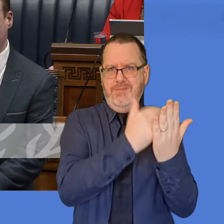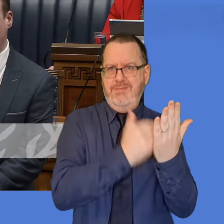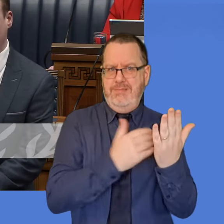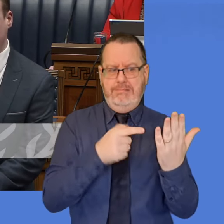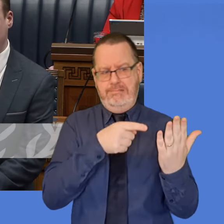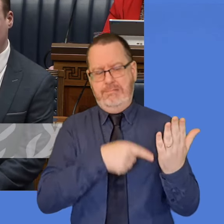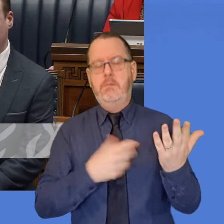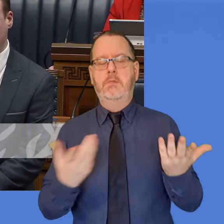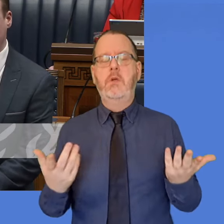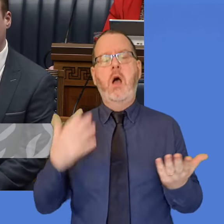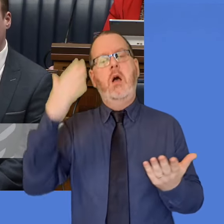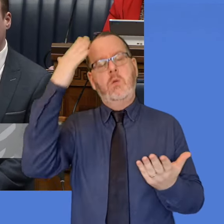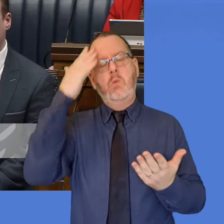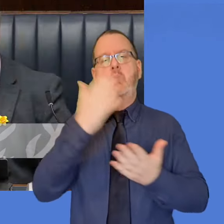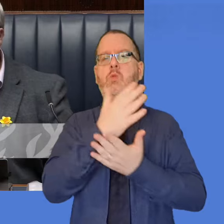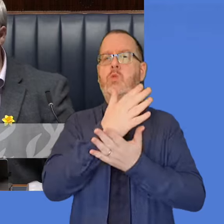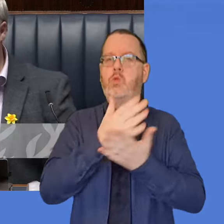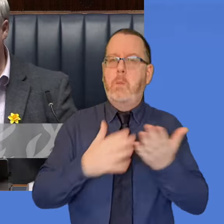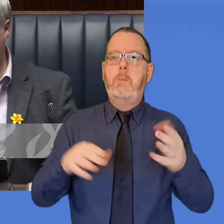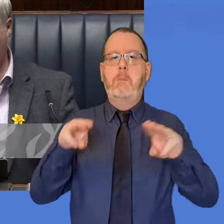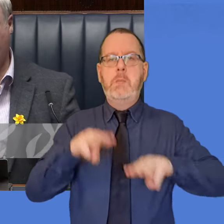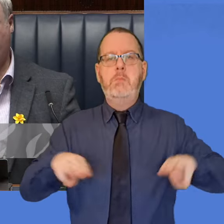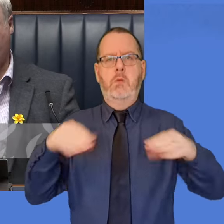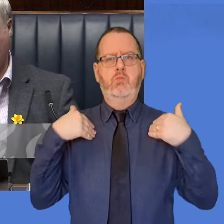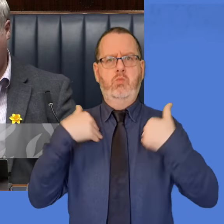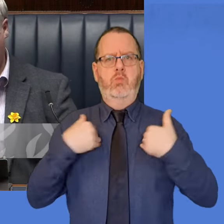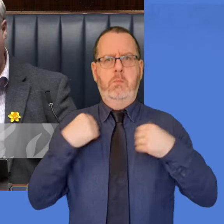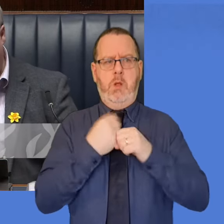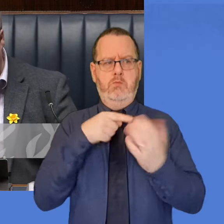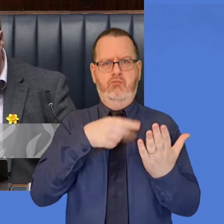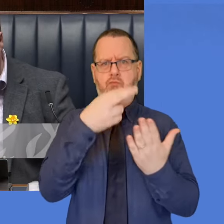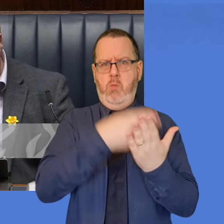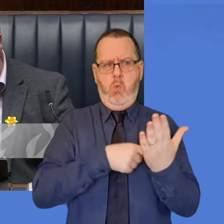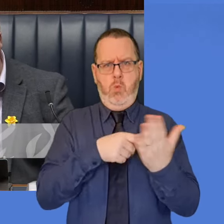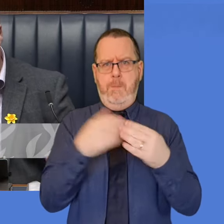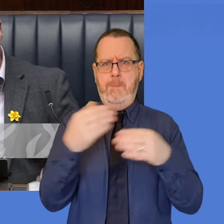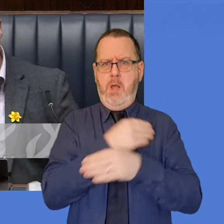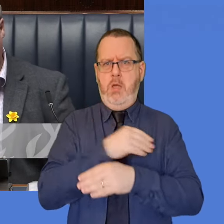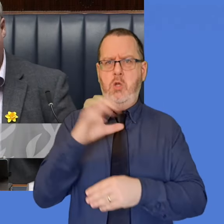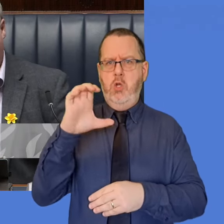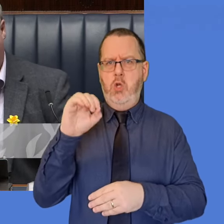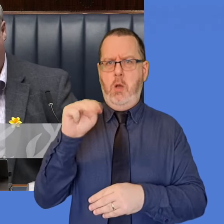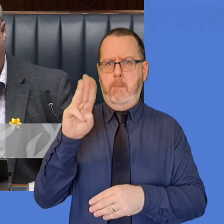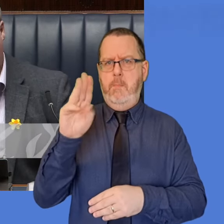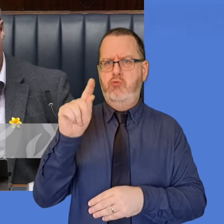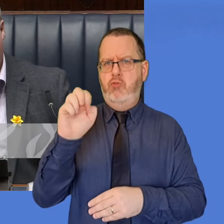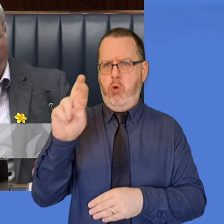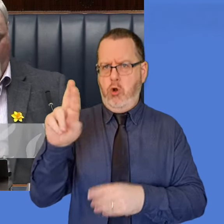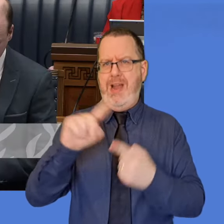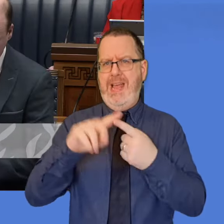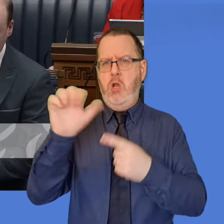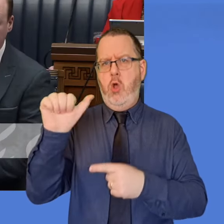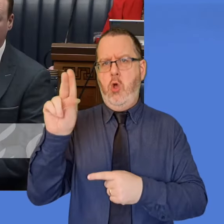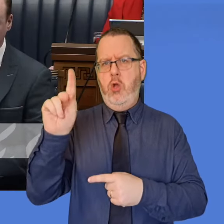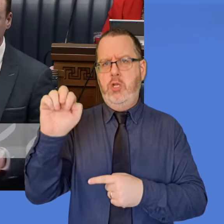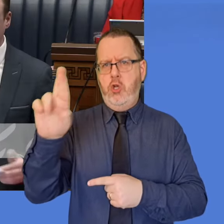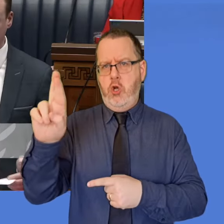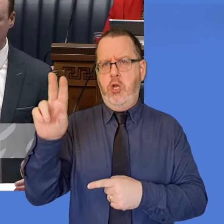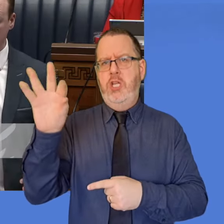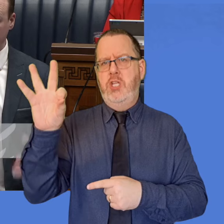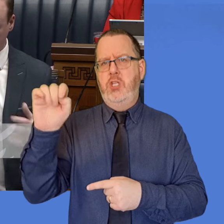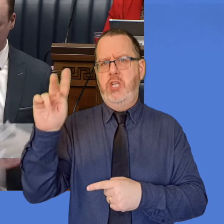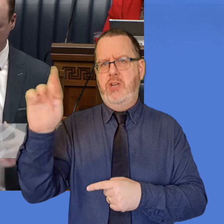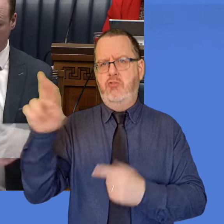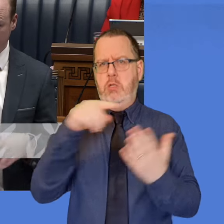have been expressed in relation to that report. We not going to have a child poverty